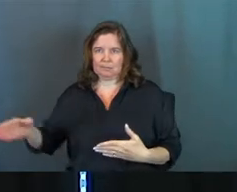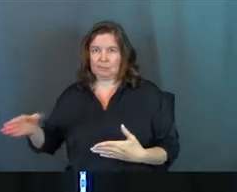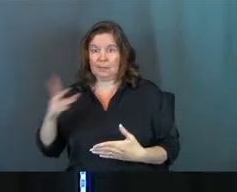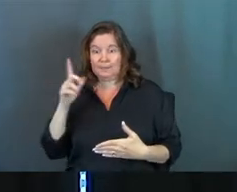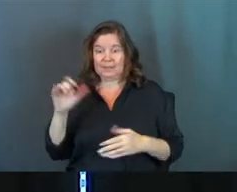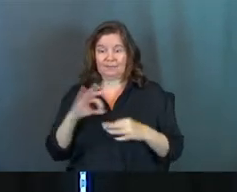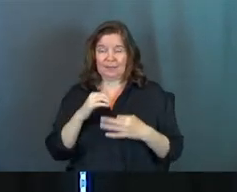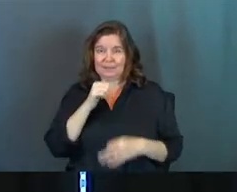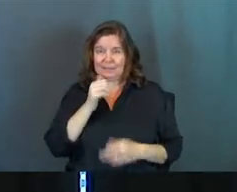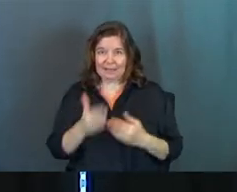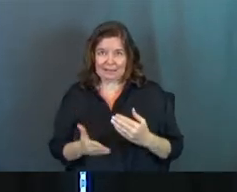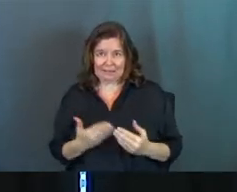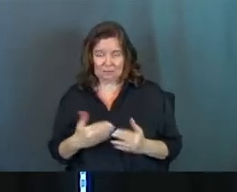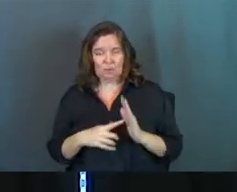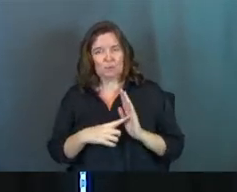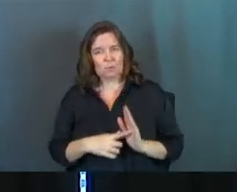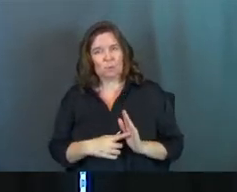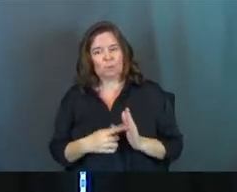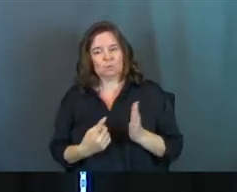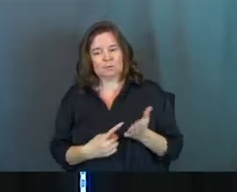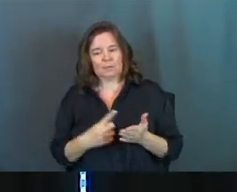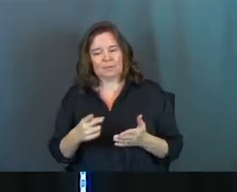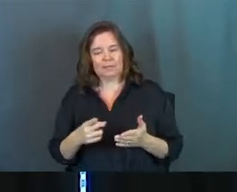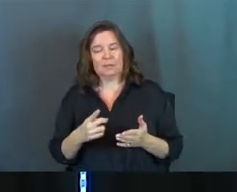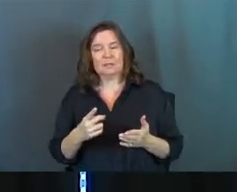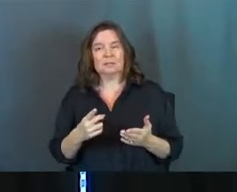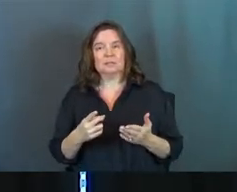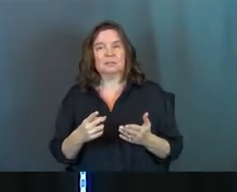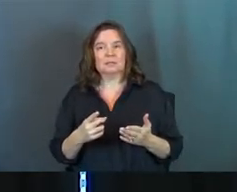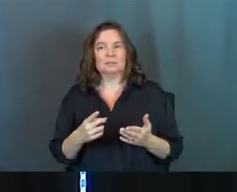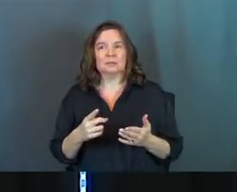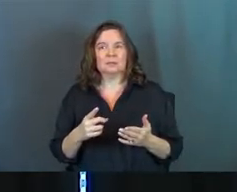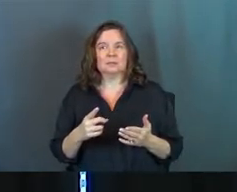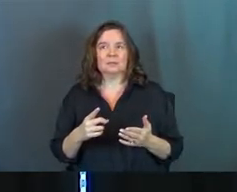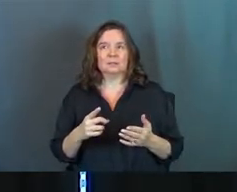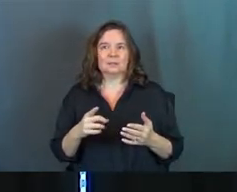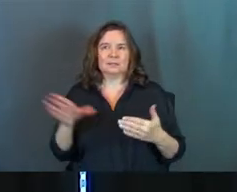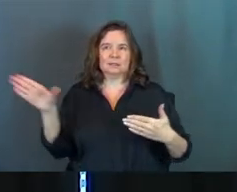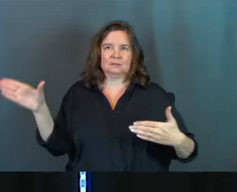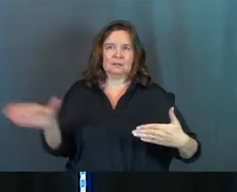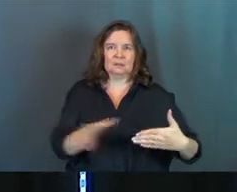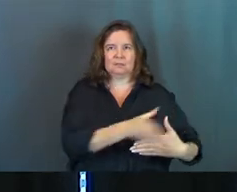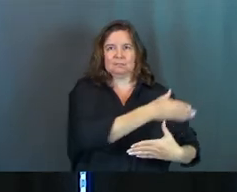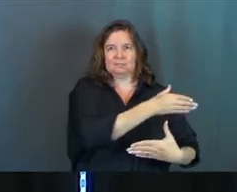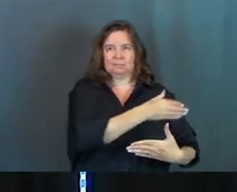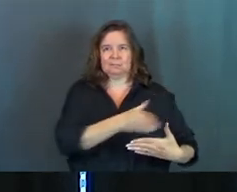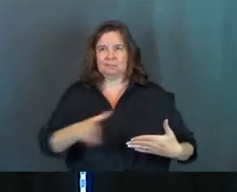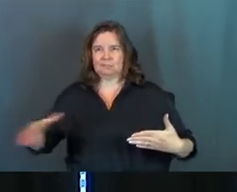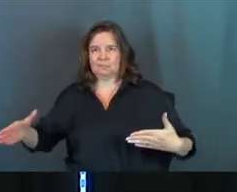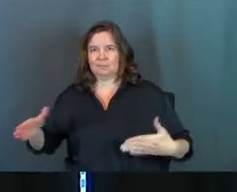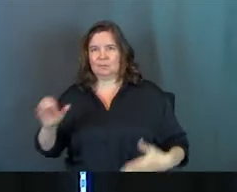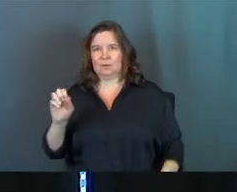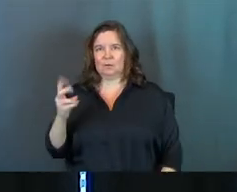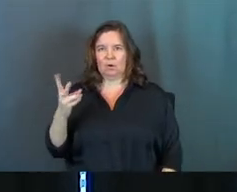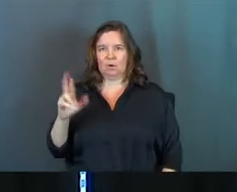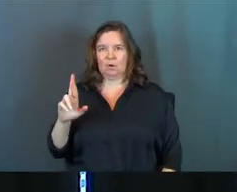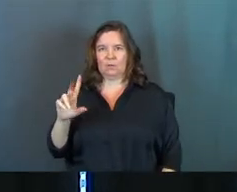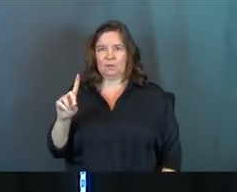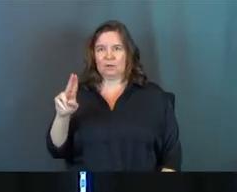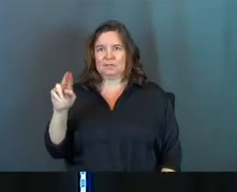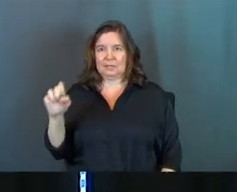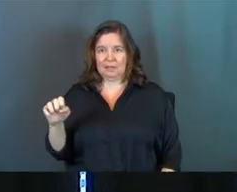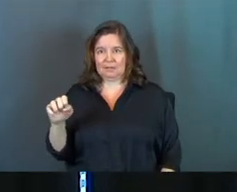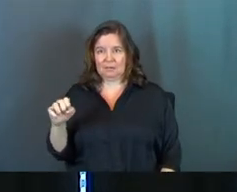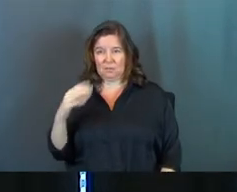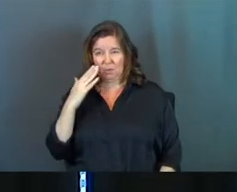is not easy. So I'm going to show you something real quick, and this is the overdone spectrum, okay? Overdone. Y'all know what that means, right? Overdone.